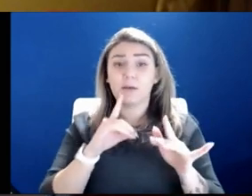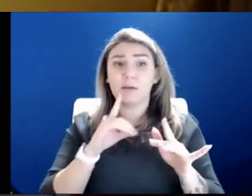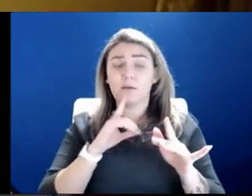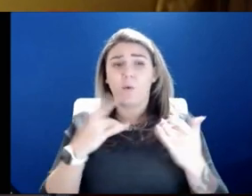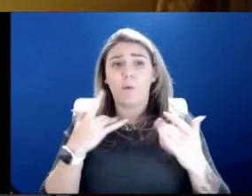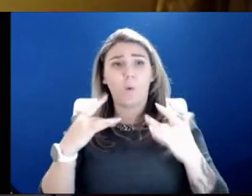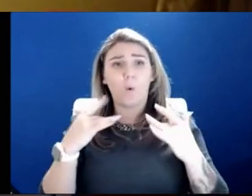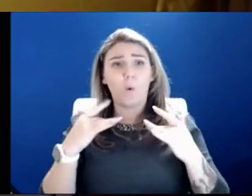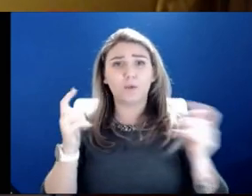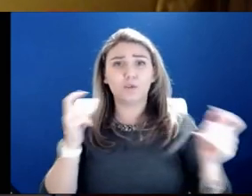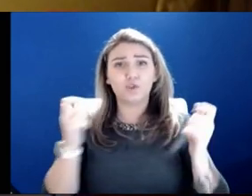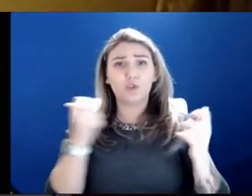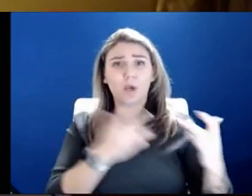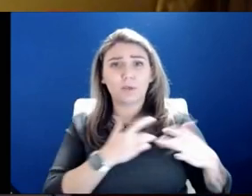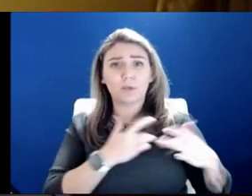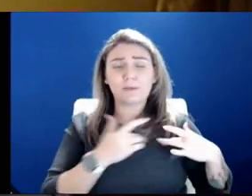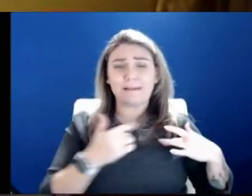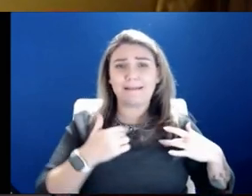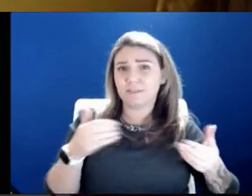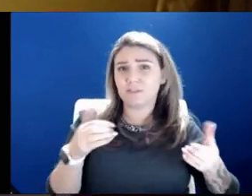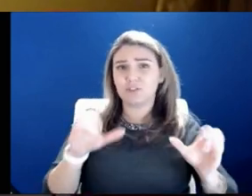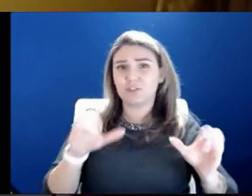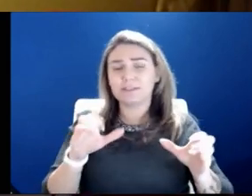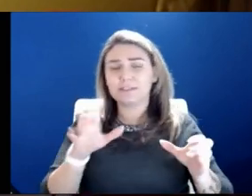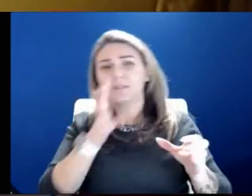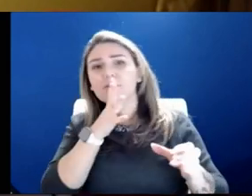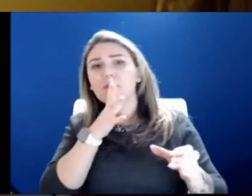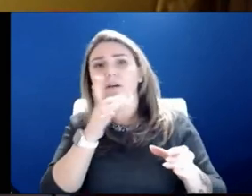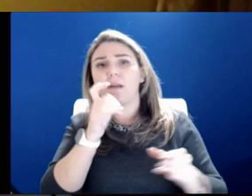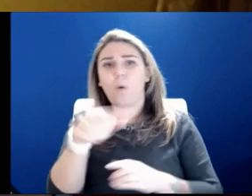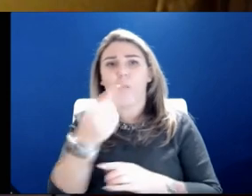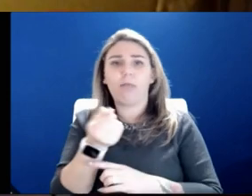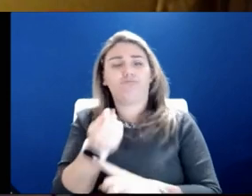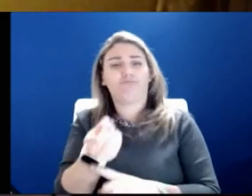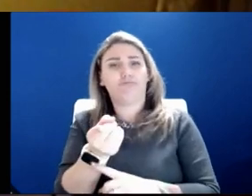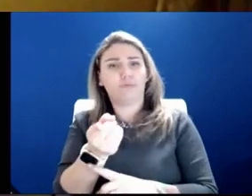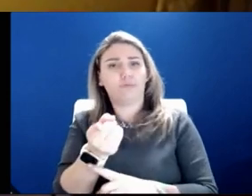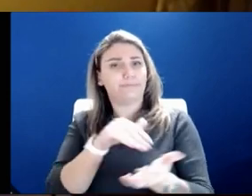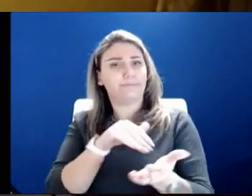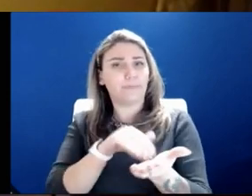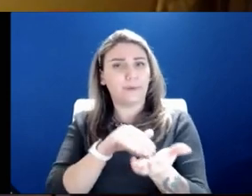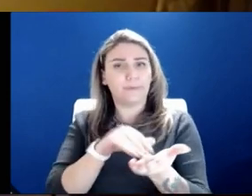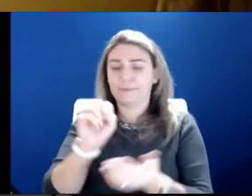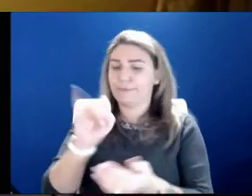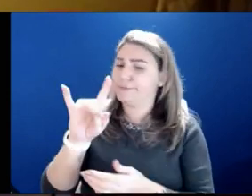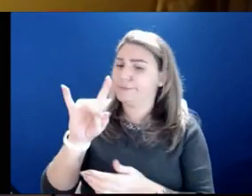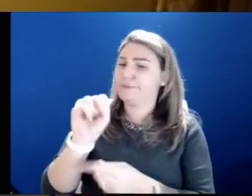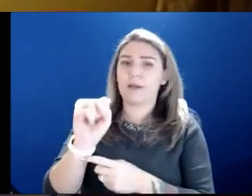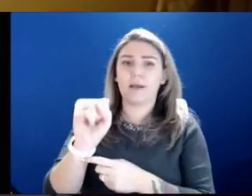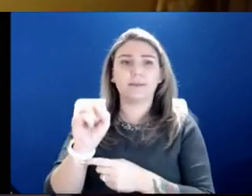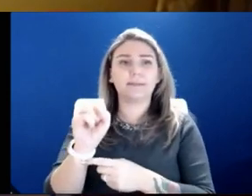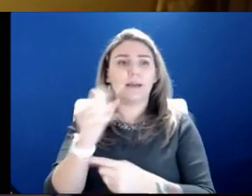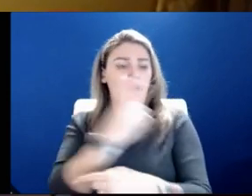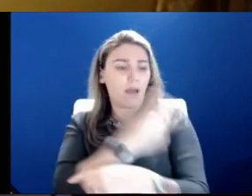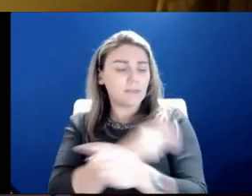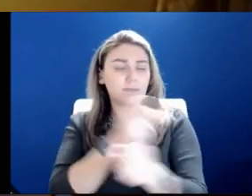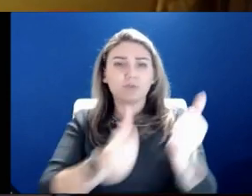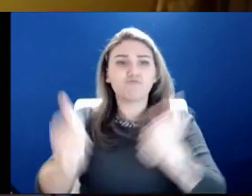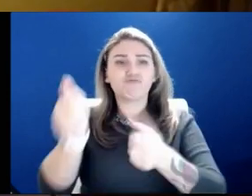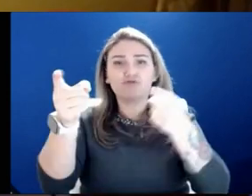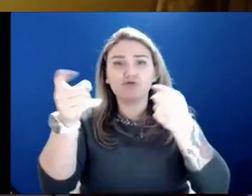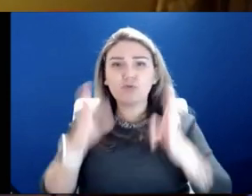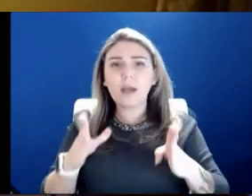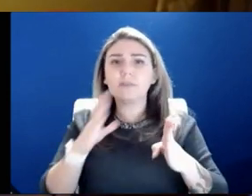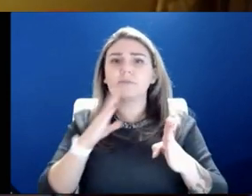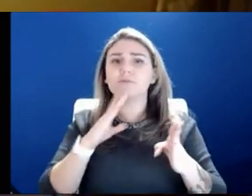I, you know, I get a chance to talk, not just to, to you, Dr. Steitz, but, but, you know, hospital directors and administrators all around,